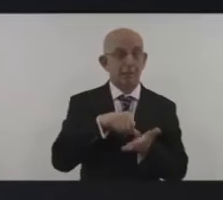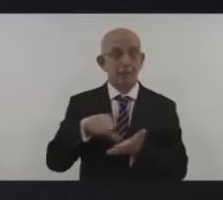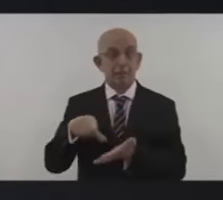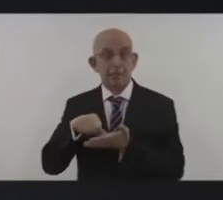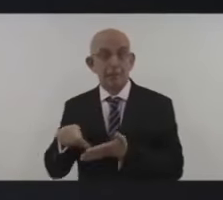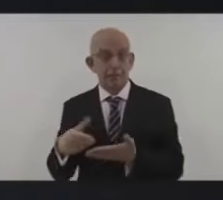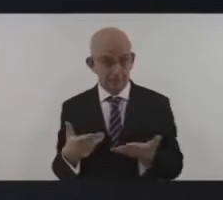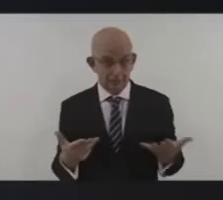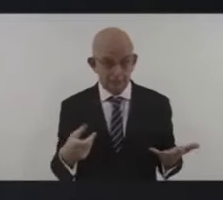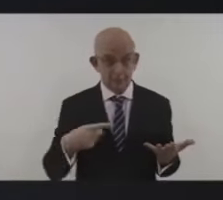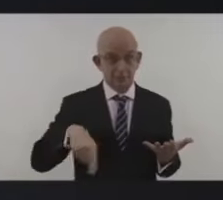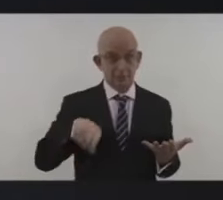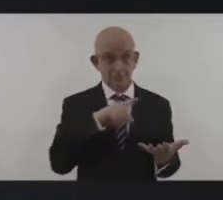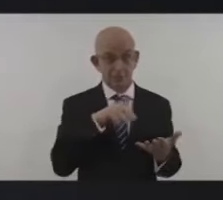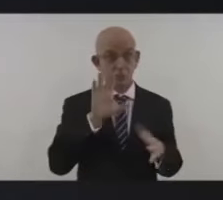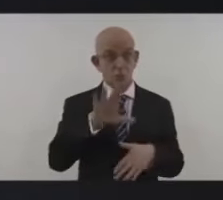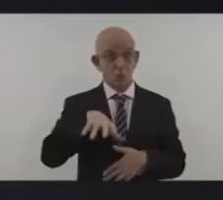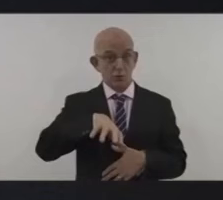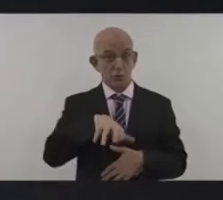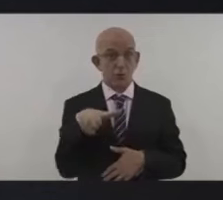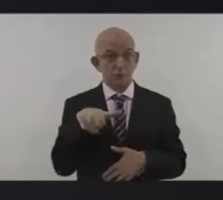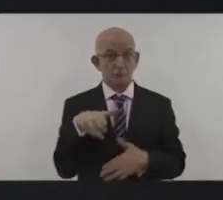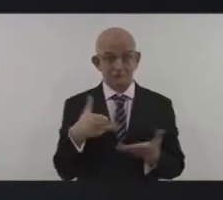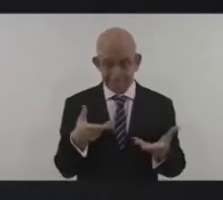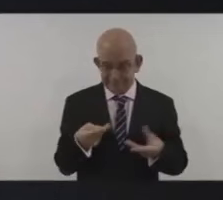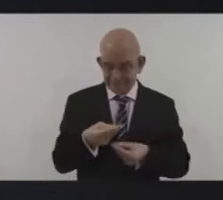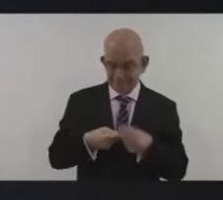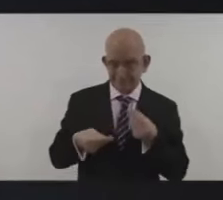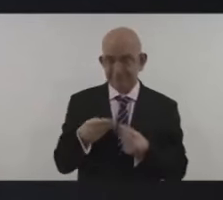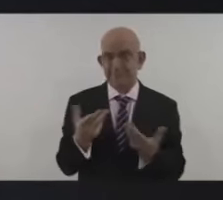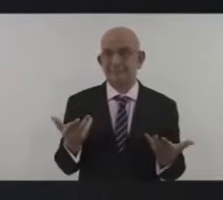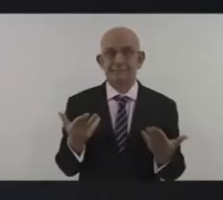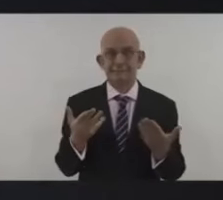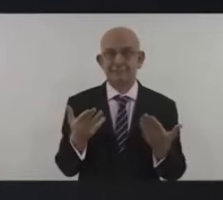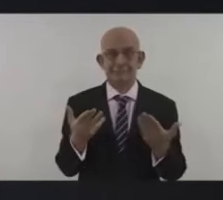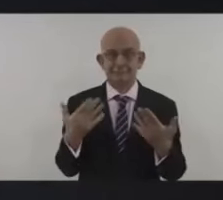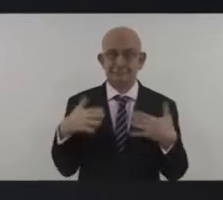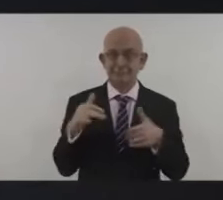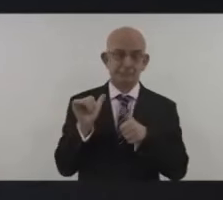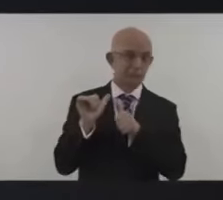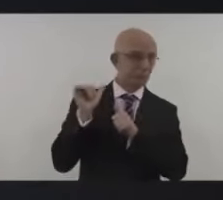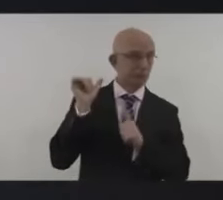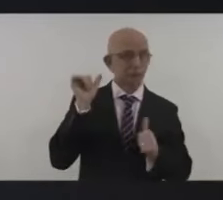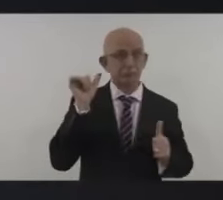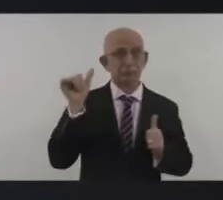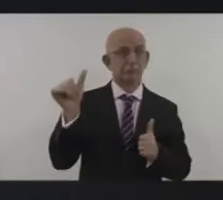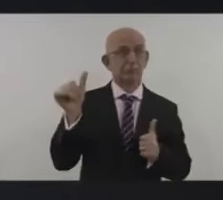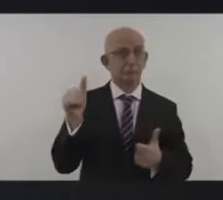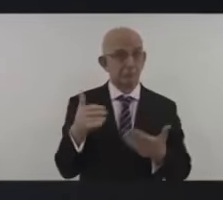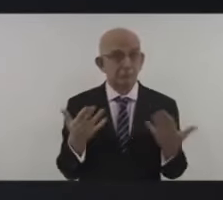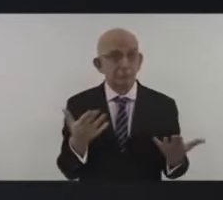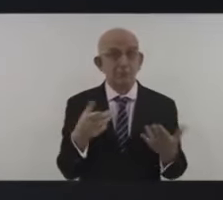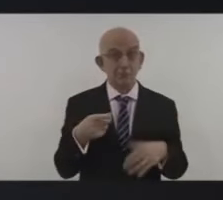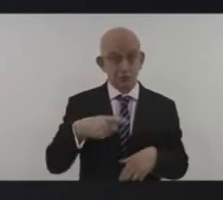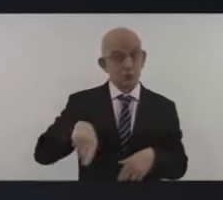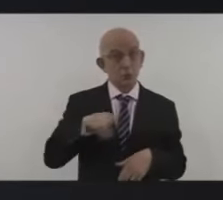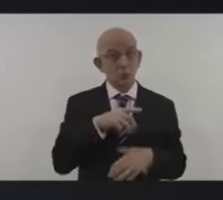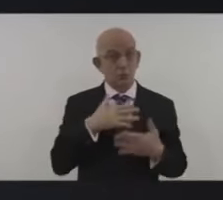you really want even further global instability costing precious life